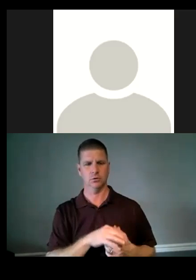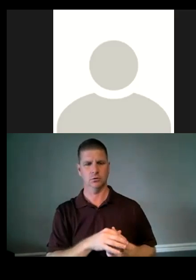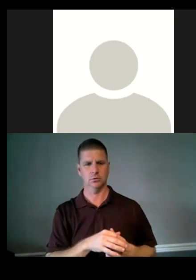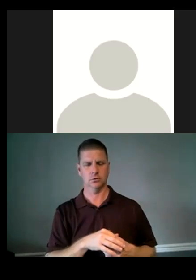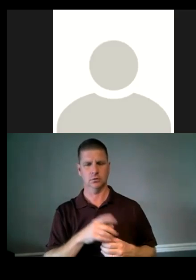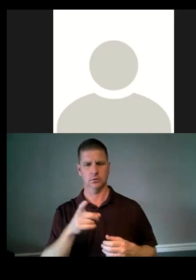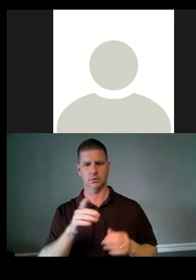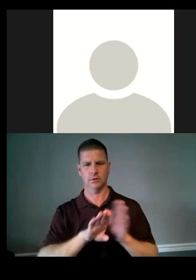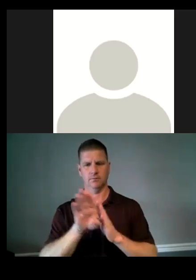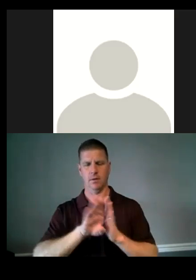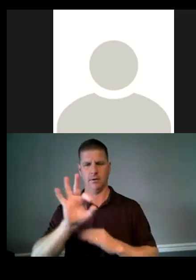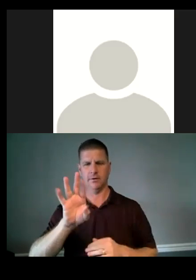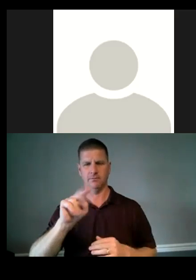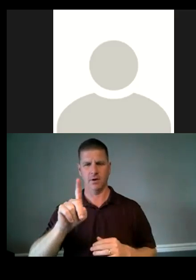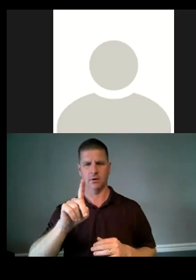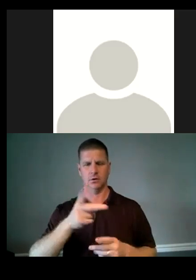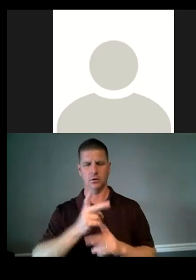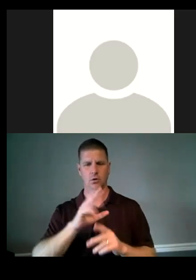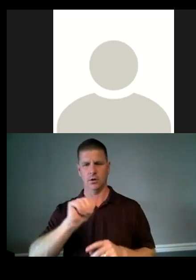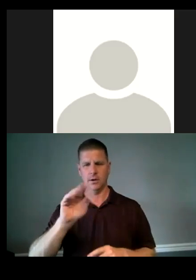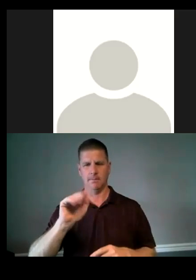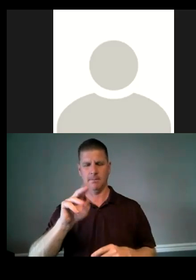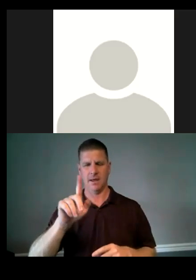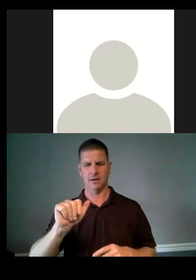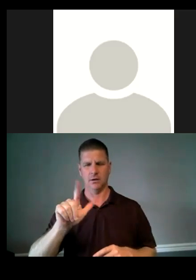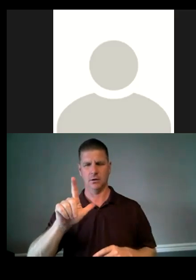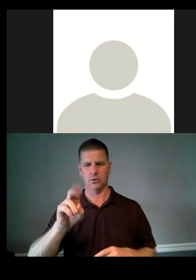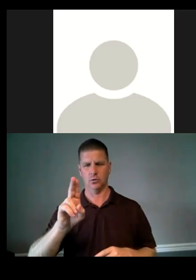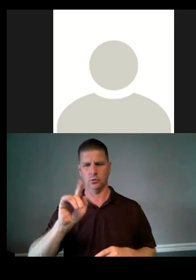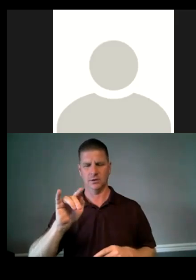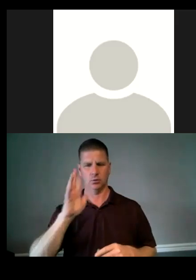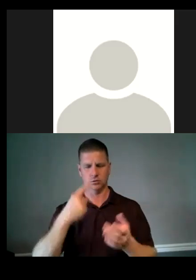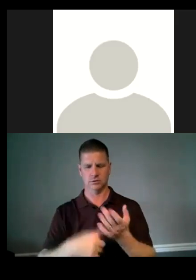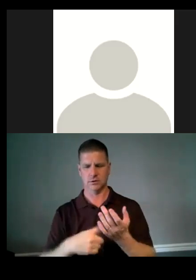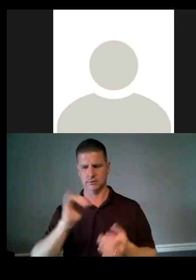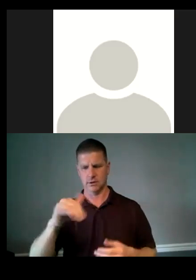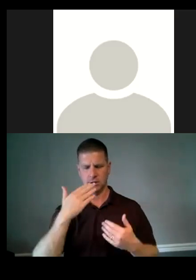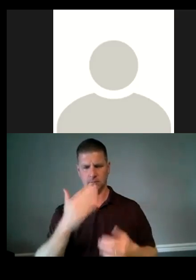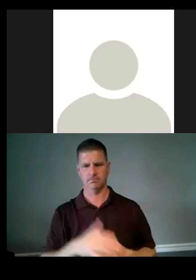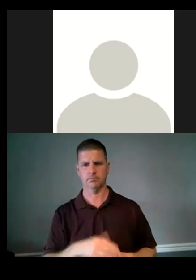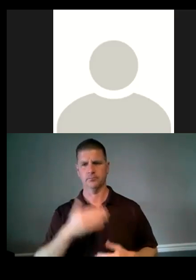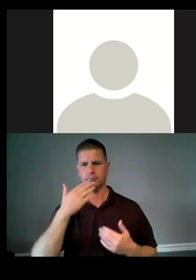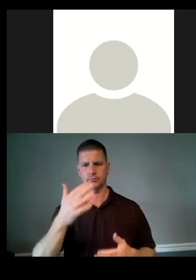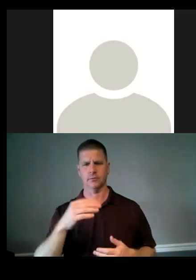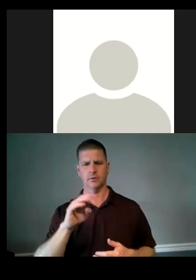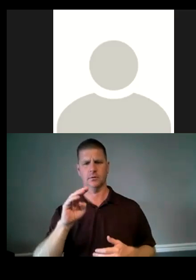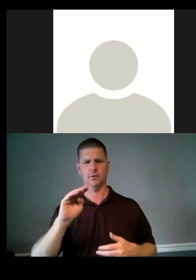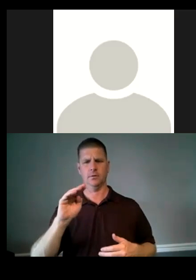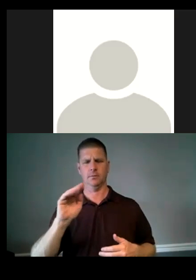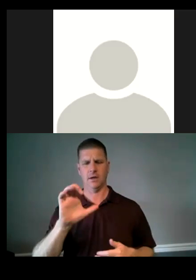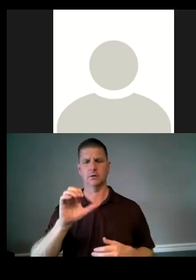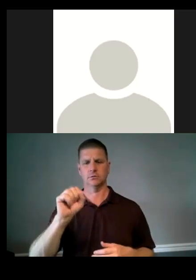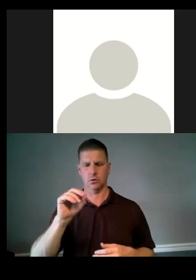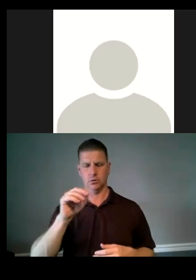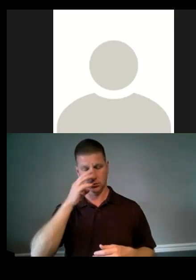development fund loan. And Amanda Lutet will discuss that. Thank you. Thanks, Mac. Um, yeah,